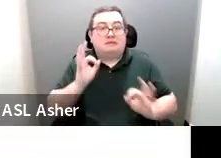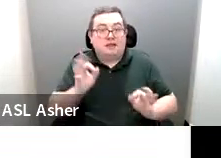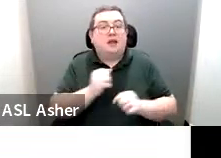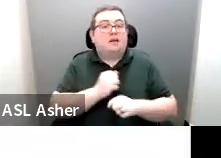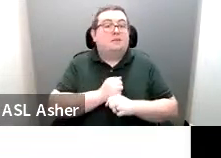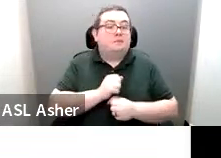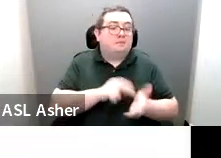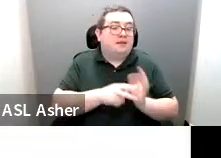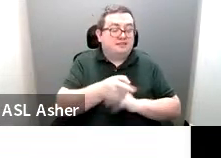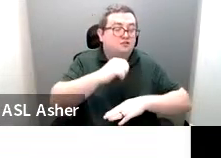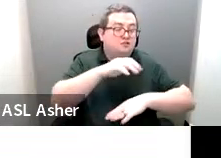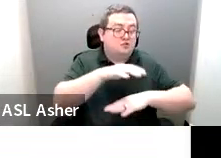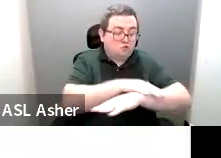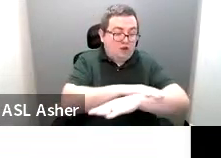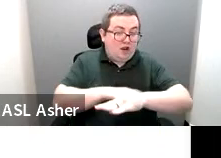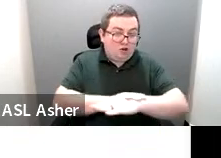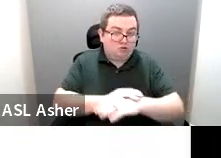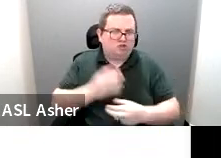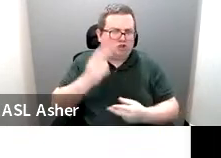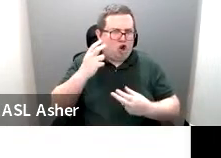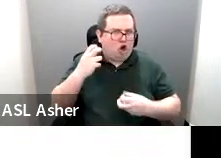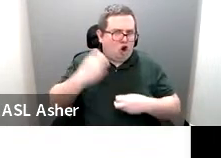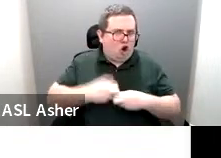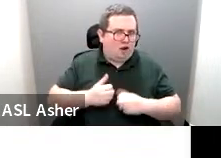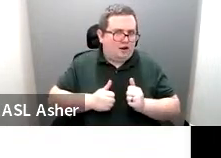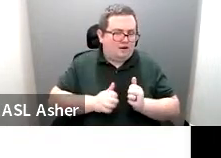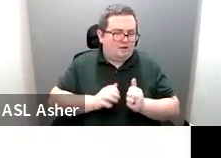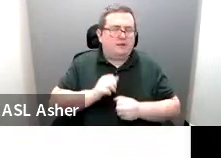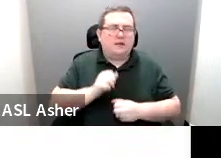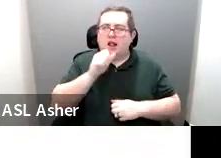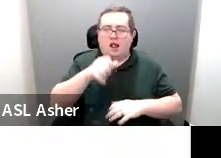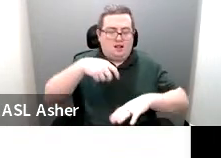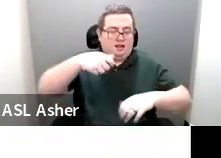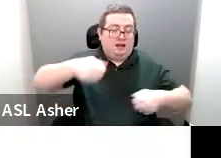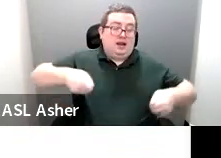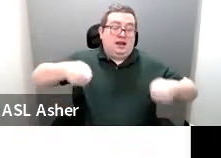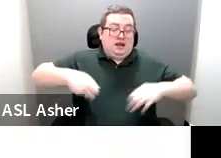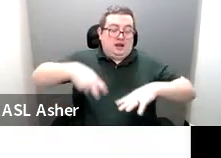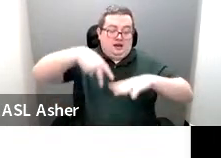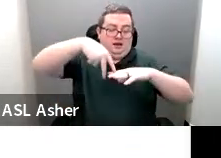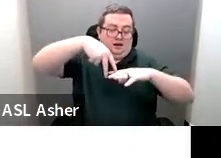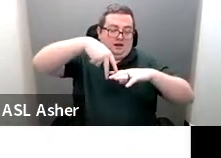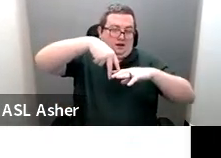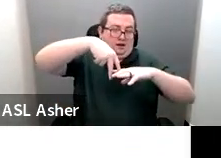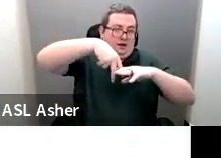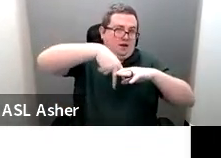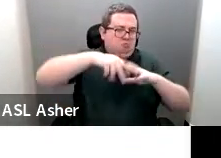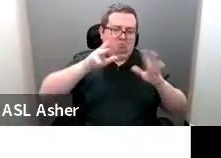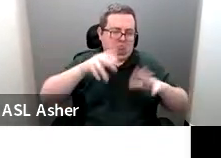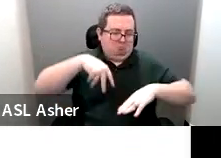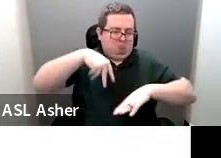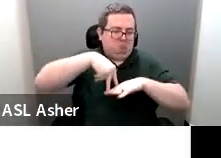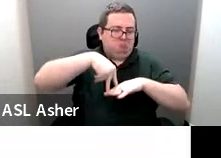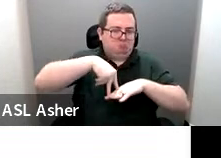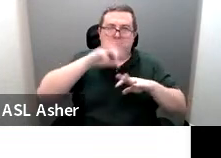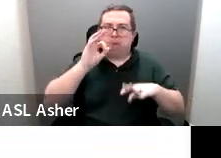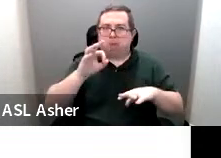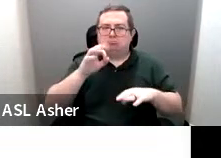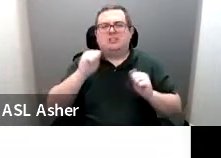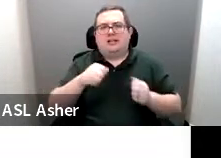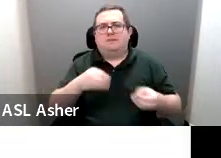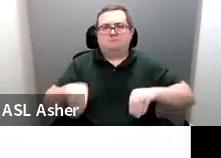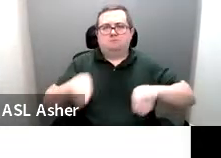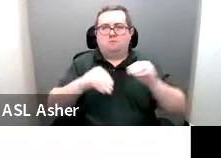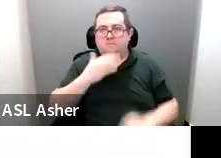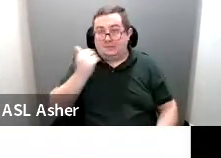ground is hard enough that you're not going to be sinking into it. And therefore, you're going to be able to be able to maneuver around a little bit better.